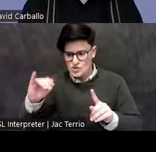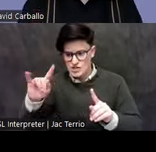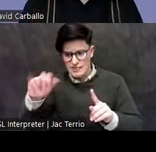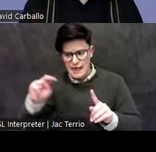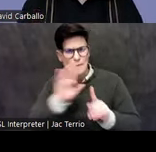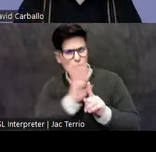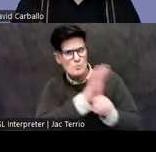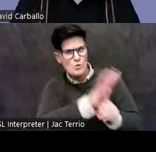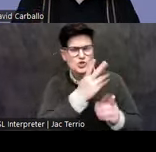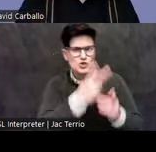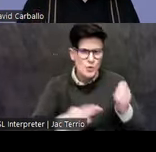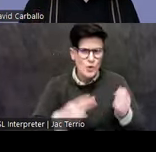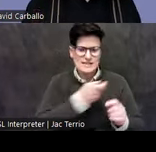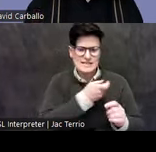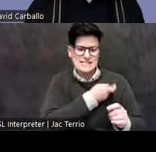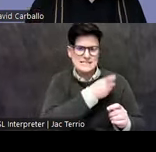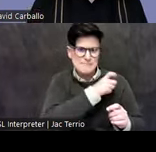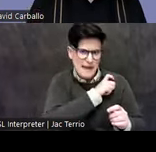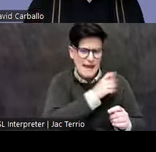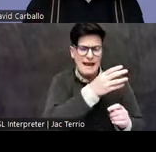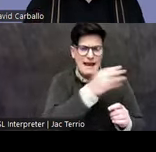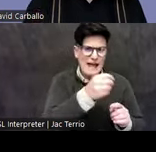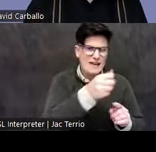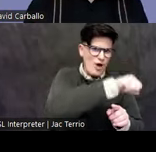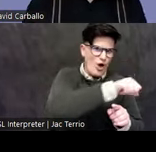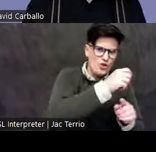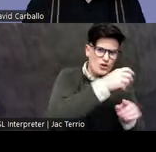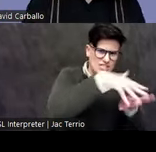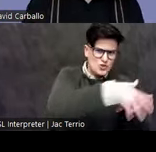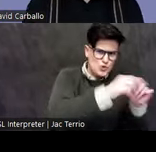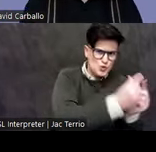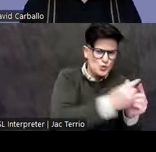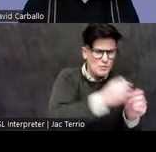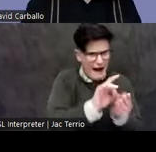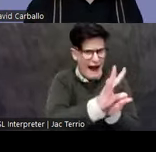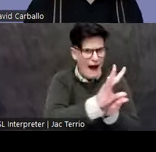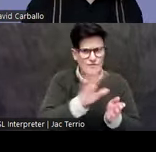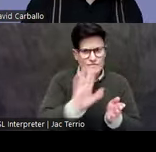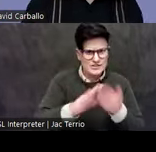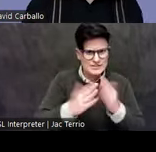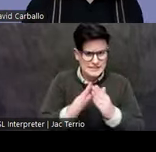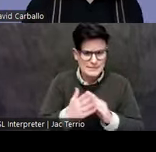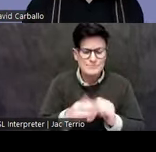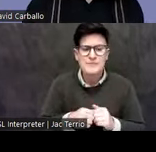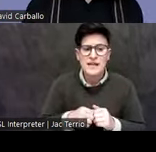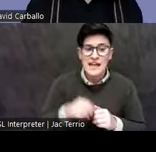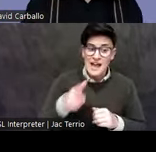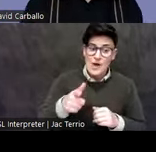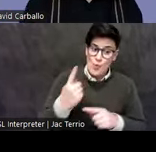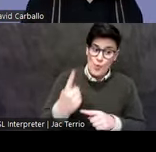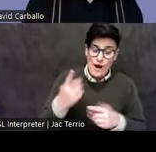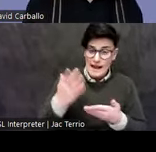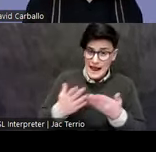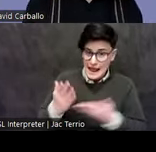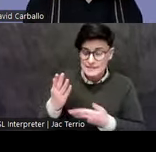the Tlaxcaltecs out of their capital city. Tlaxcala also has this complex relationship with their role in history. So on the one hand,